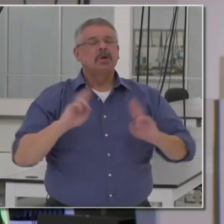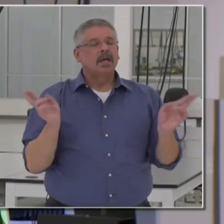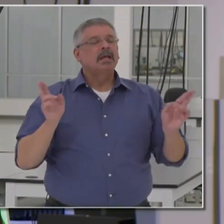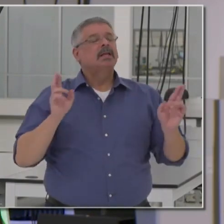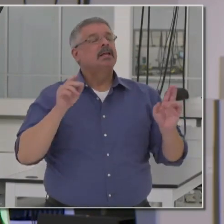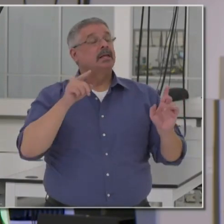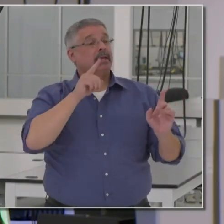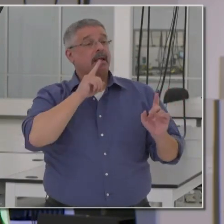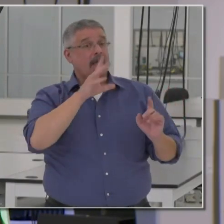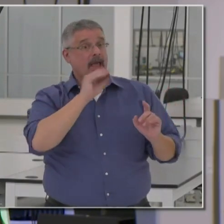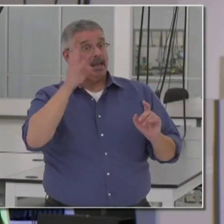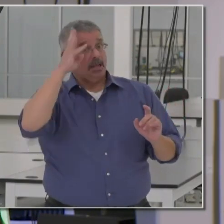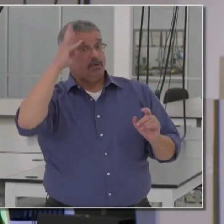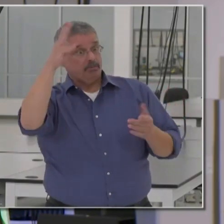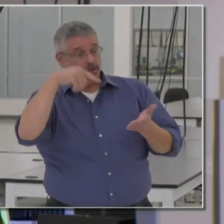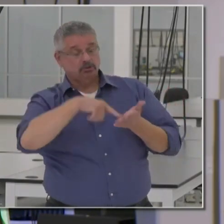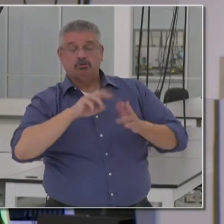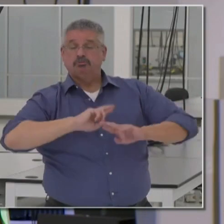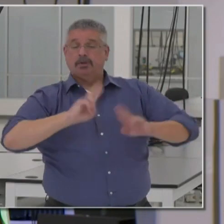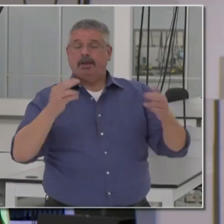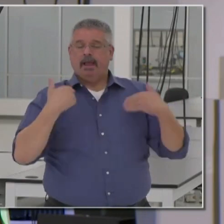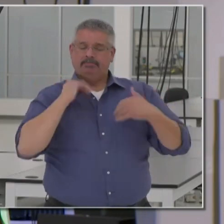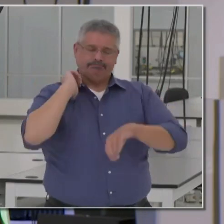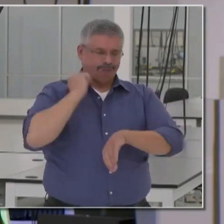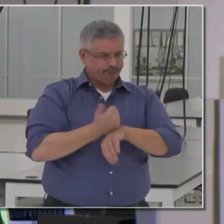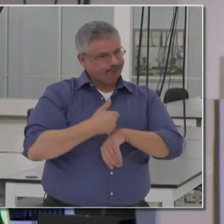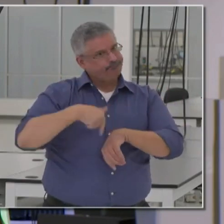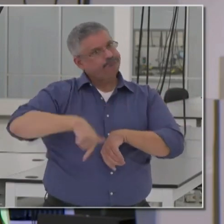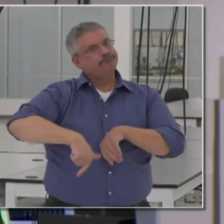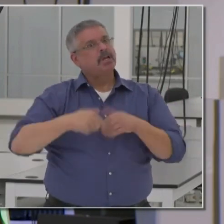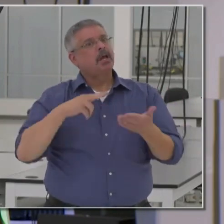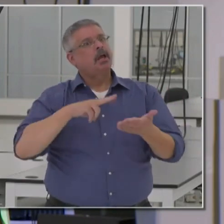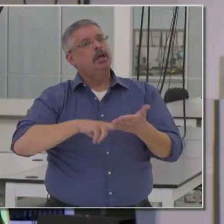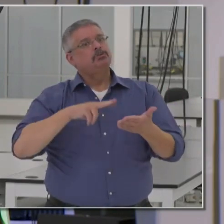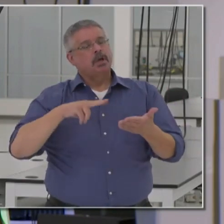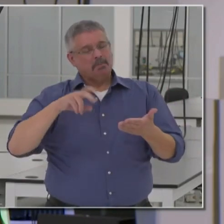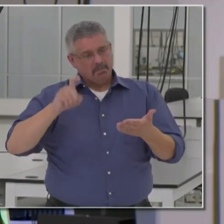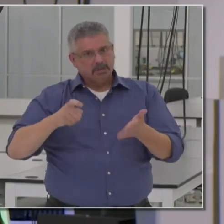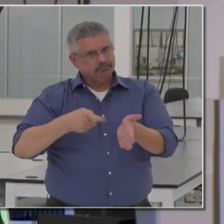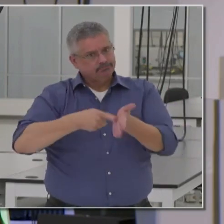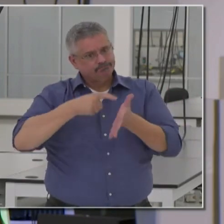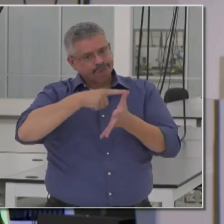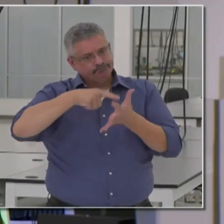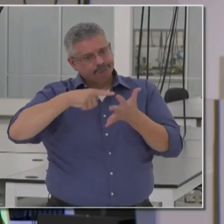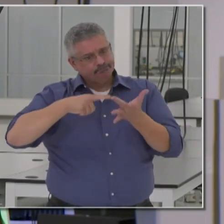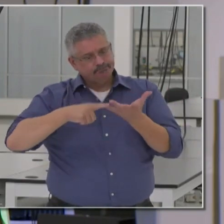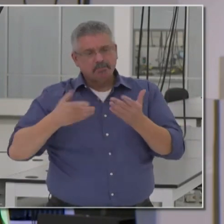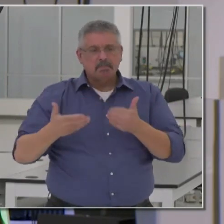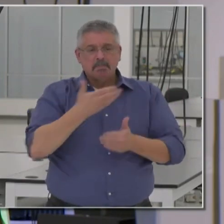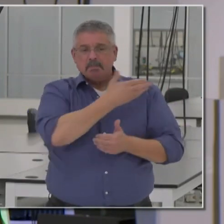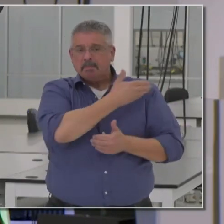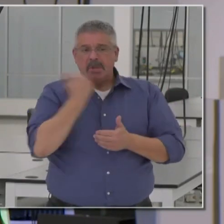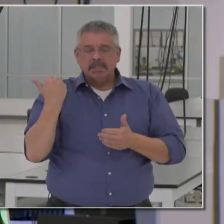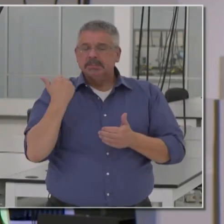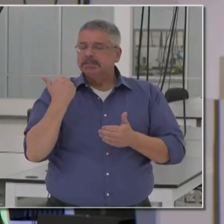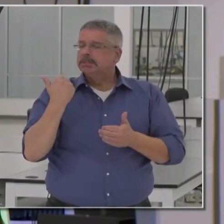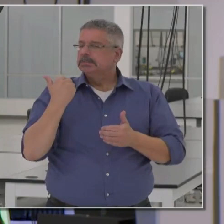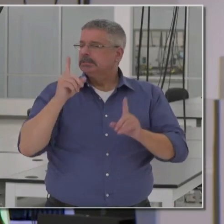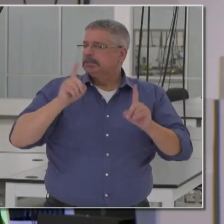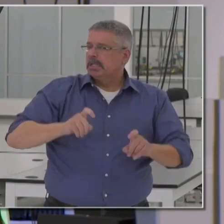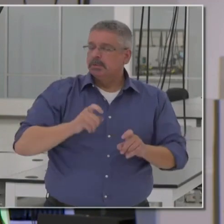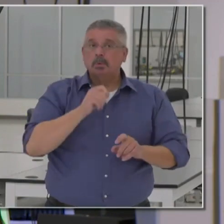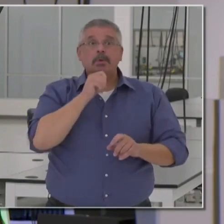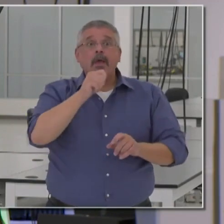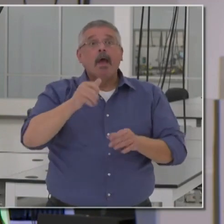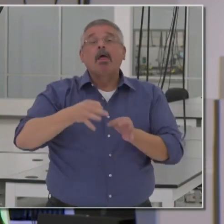advances. It's incumbent upon Perkin-Elmer and the partners we've established that we're always best in class, so we're not left